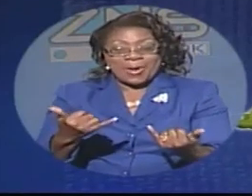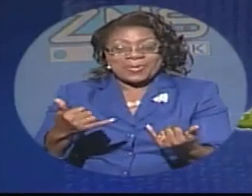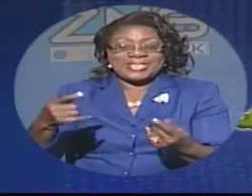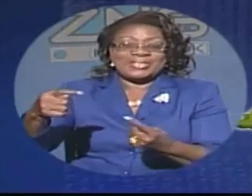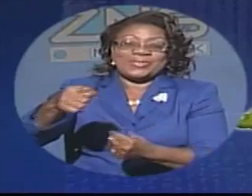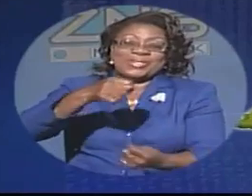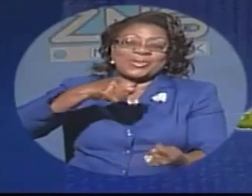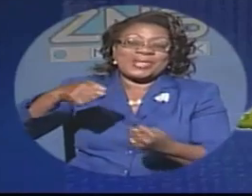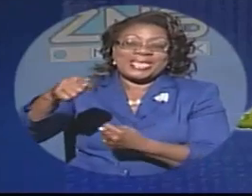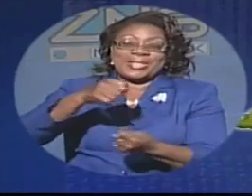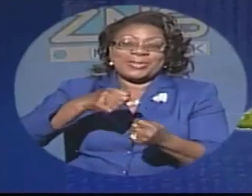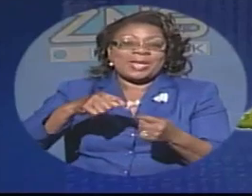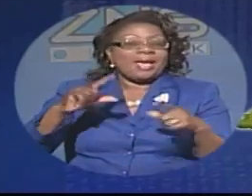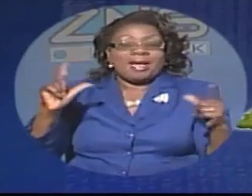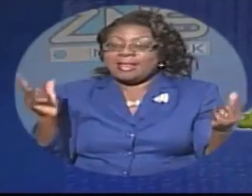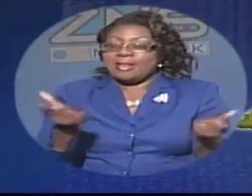tornadoes make it worse for us